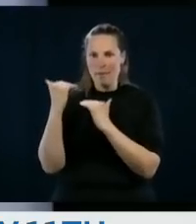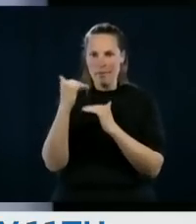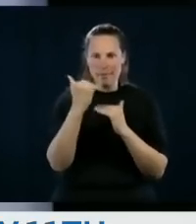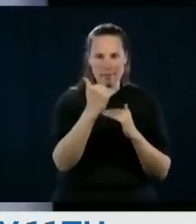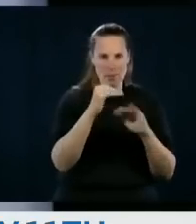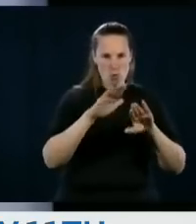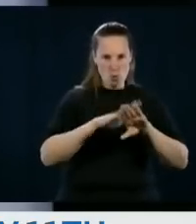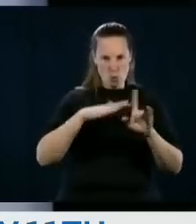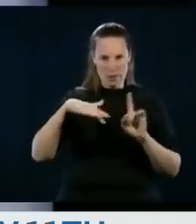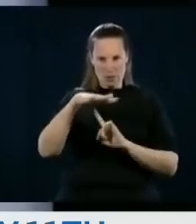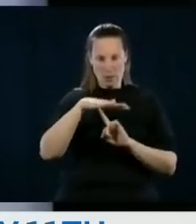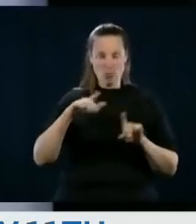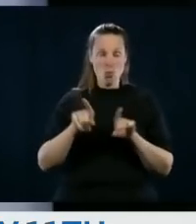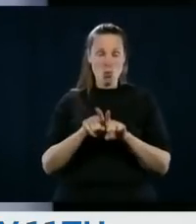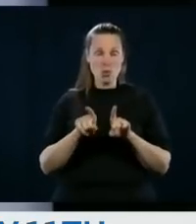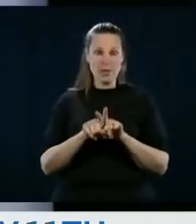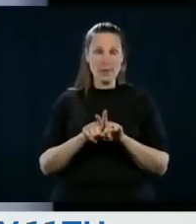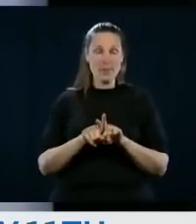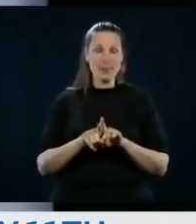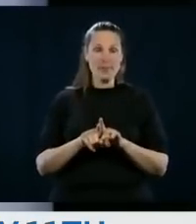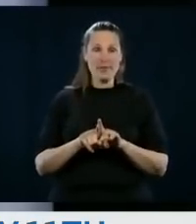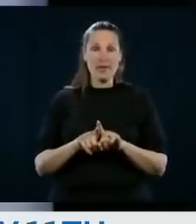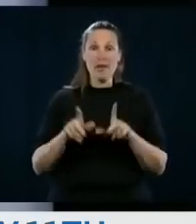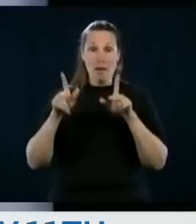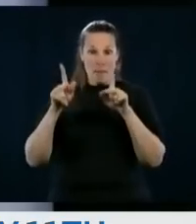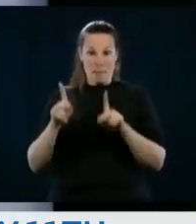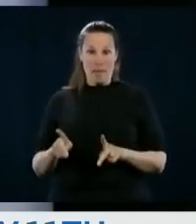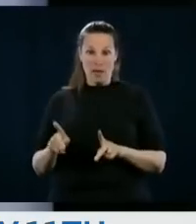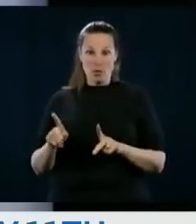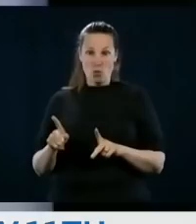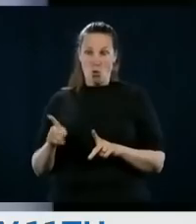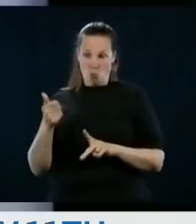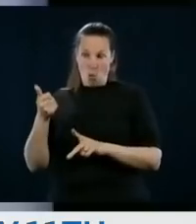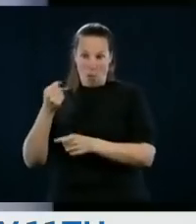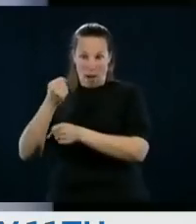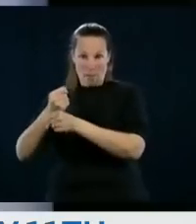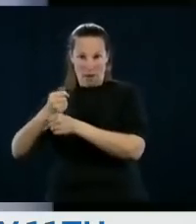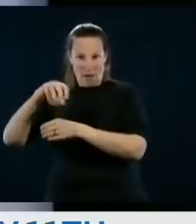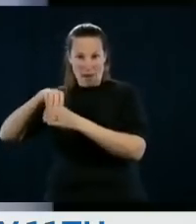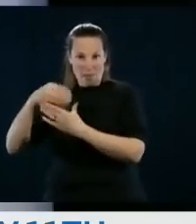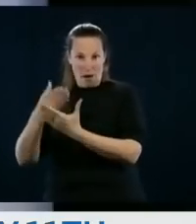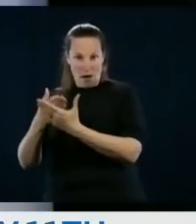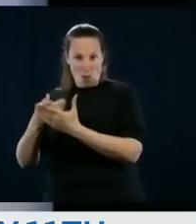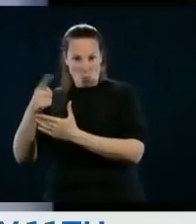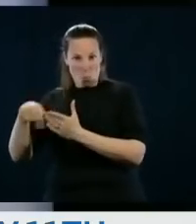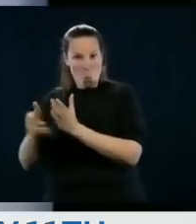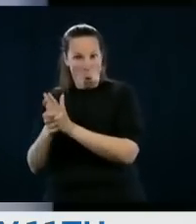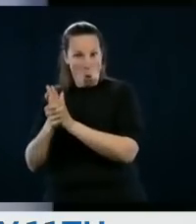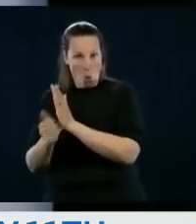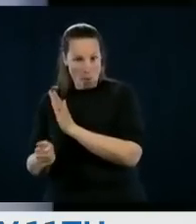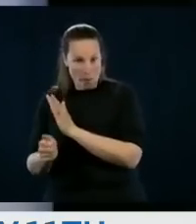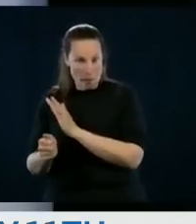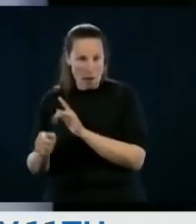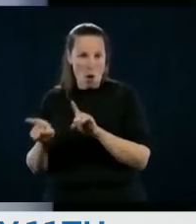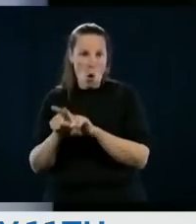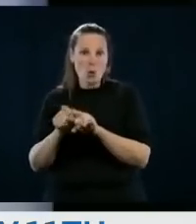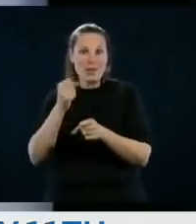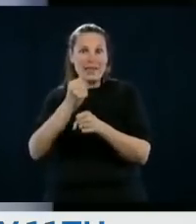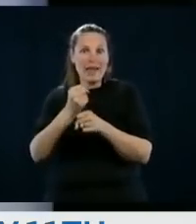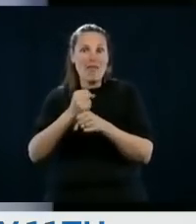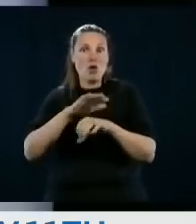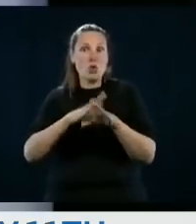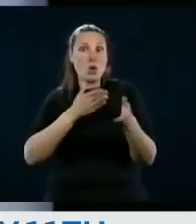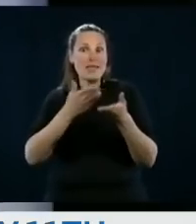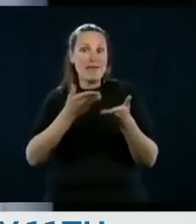that will ease everything, as well as to allow the very competent people that we have in our schools and our daycare centers